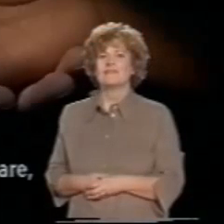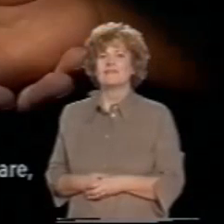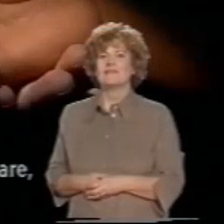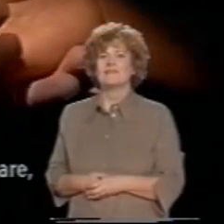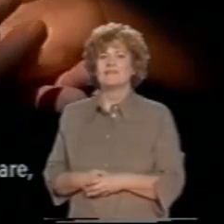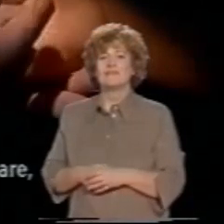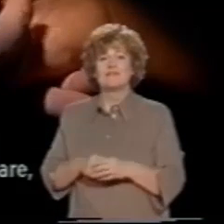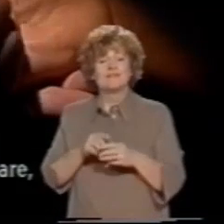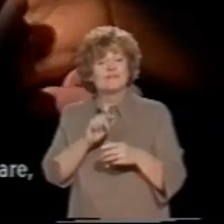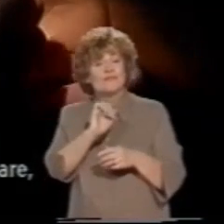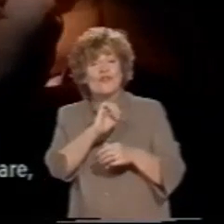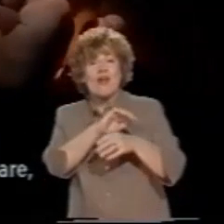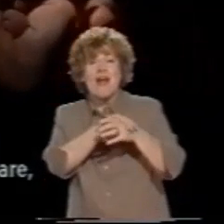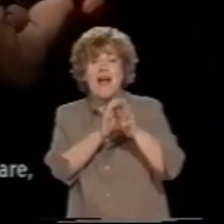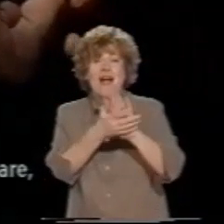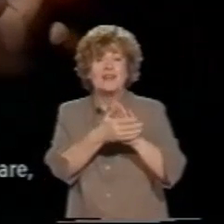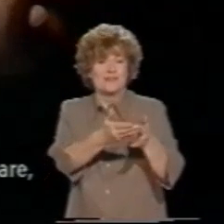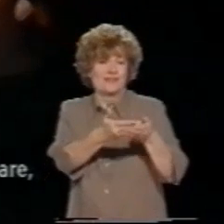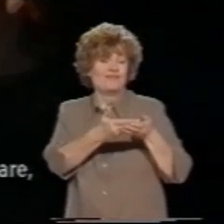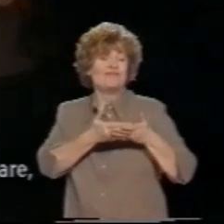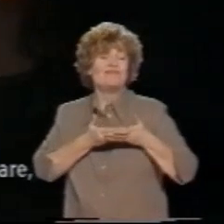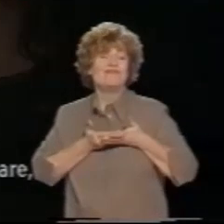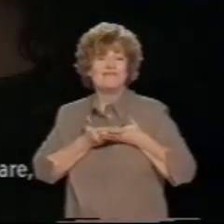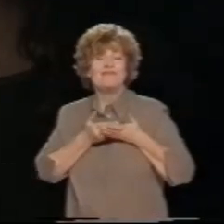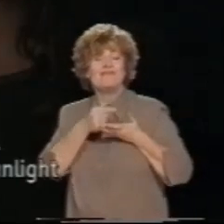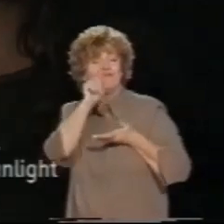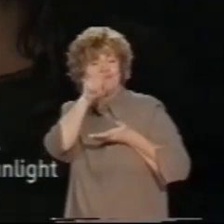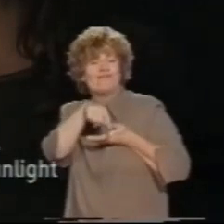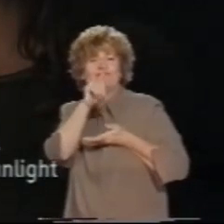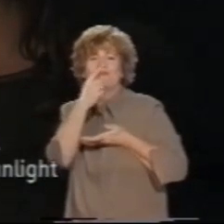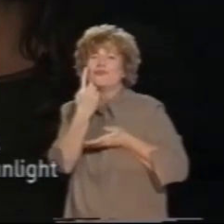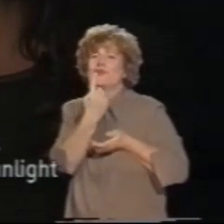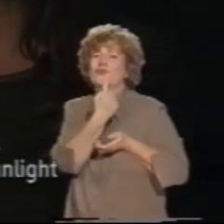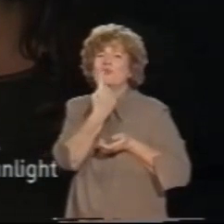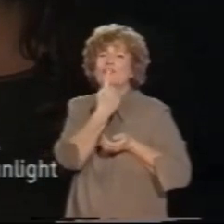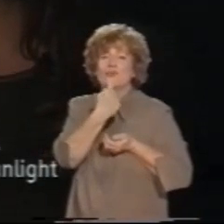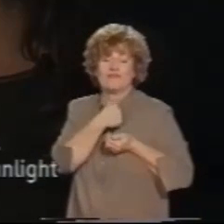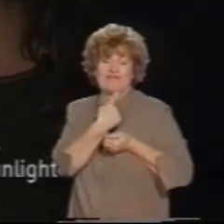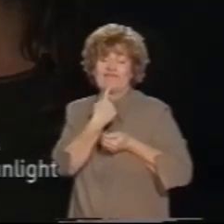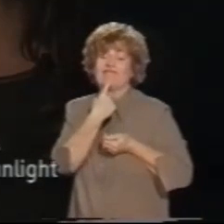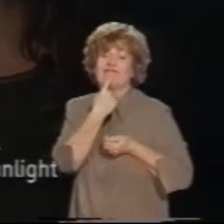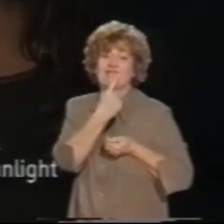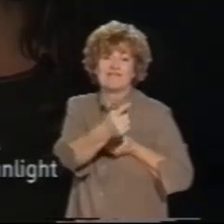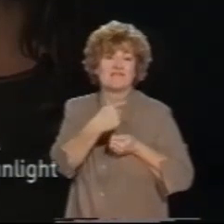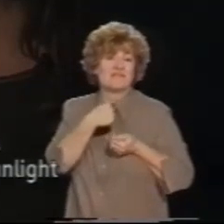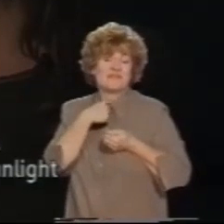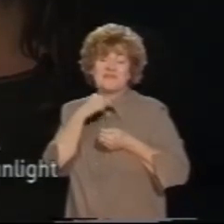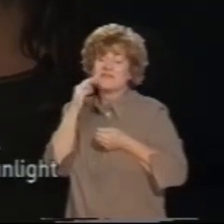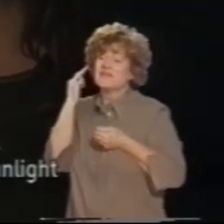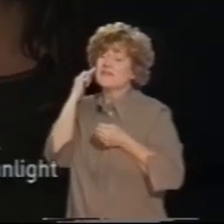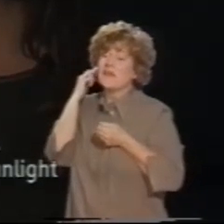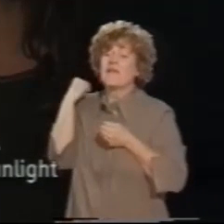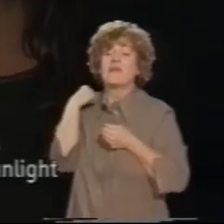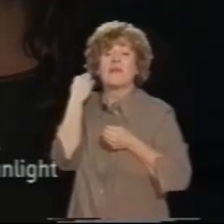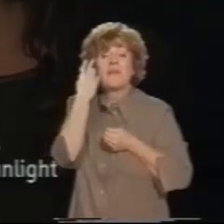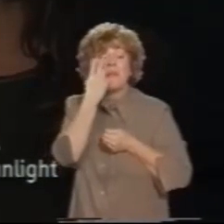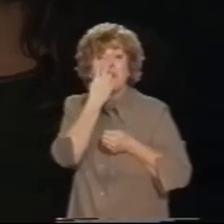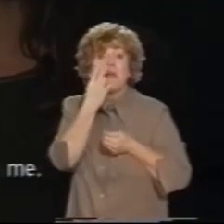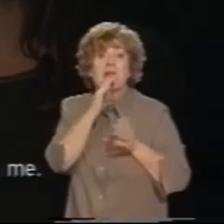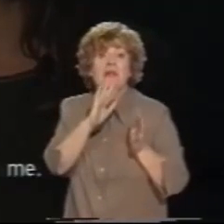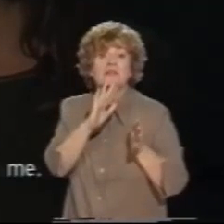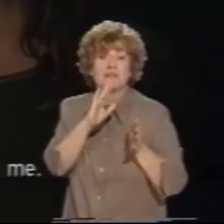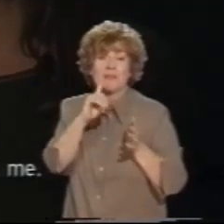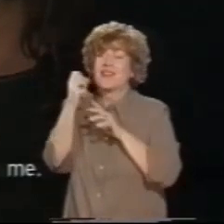Give me your hand and I'll tell you who you are In my silent darkness Clearer than the dazzling